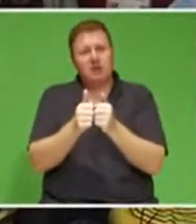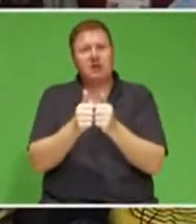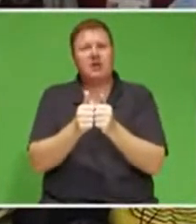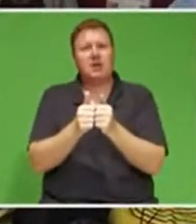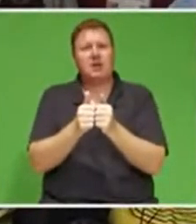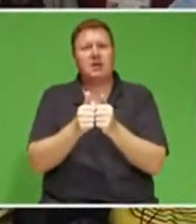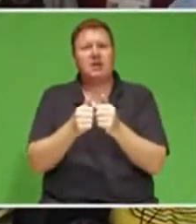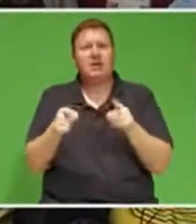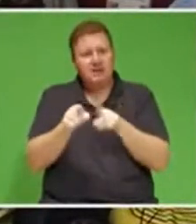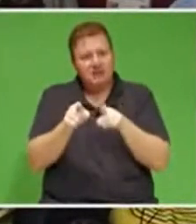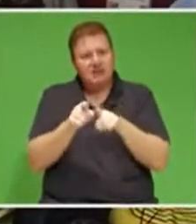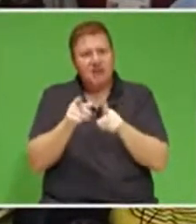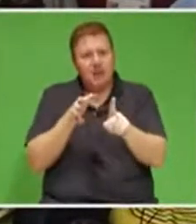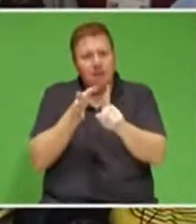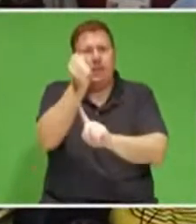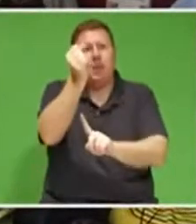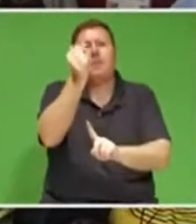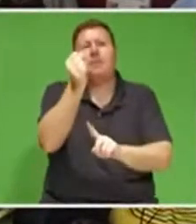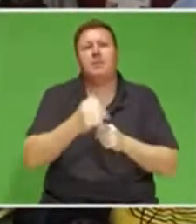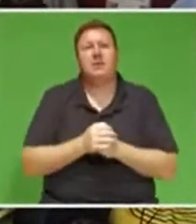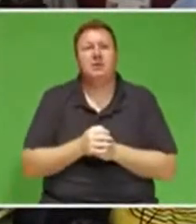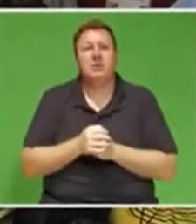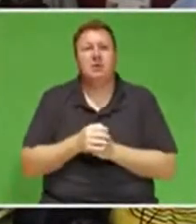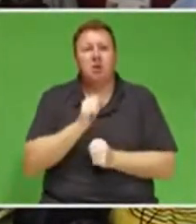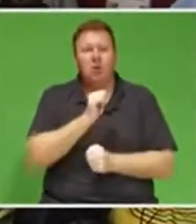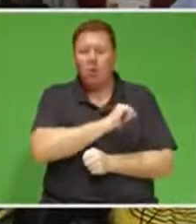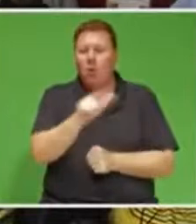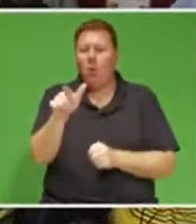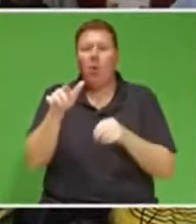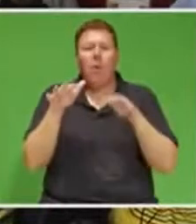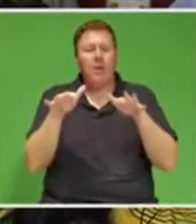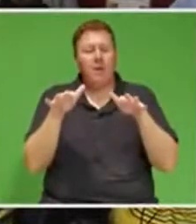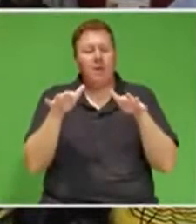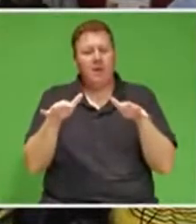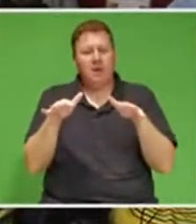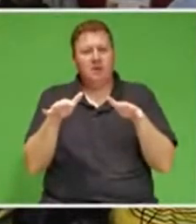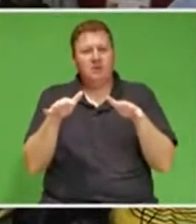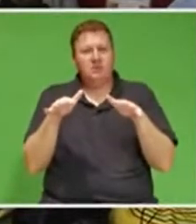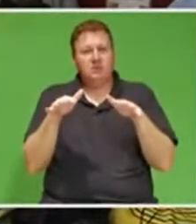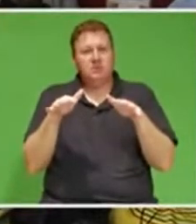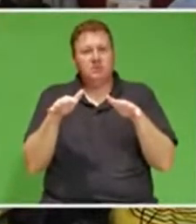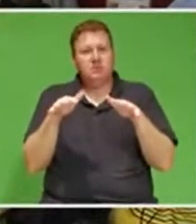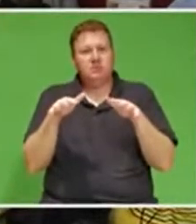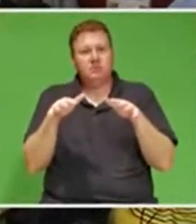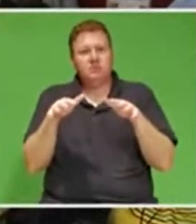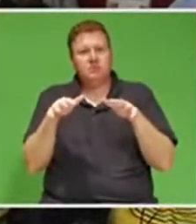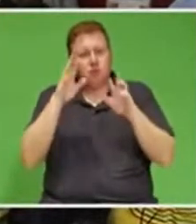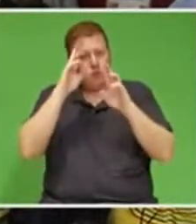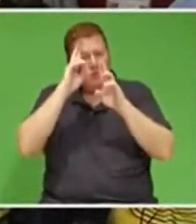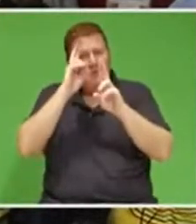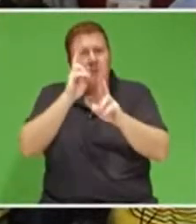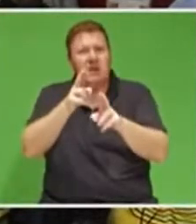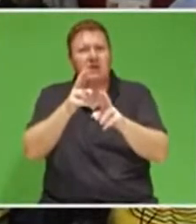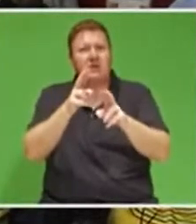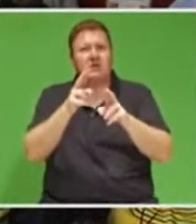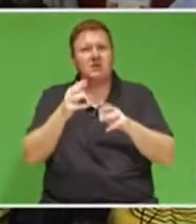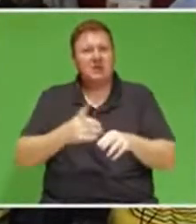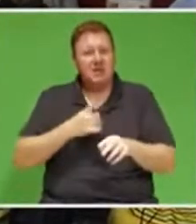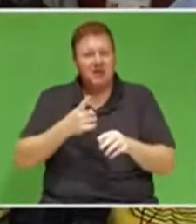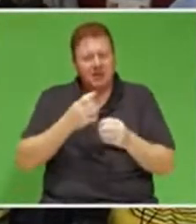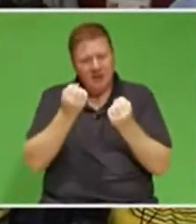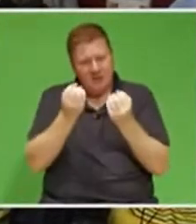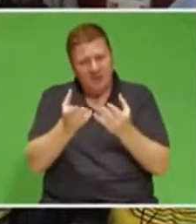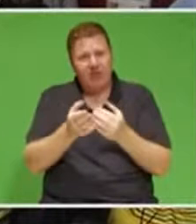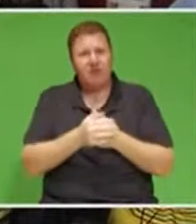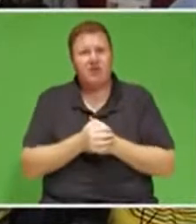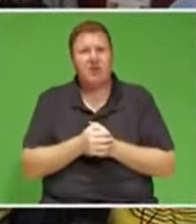in which all people are treated with the dignity and the respect they deserve, and